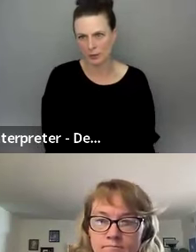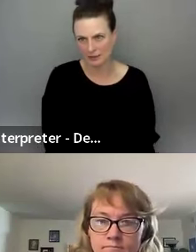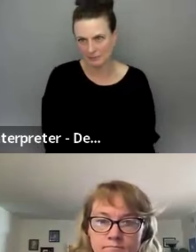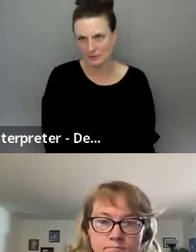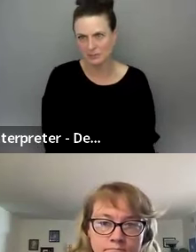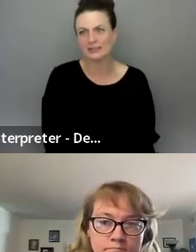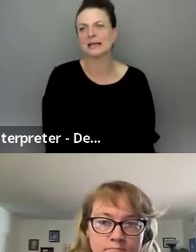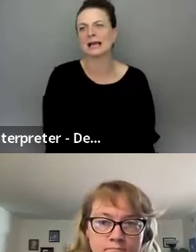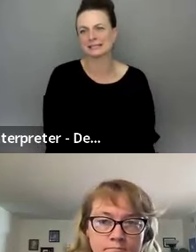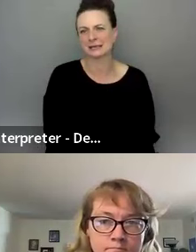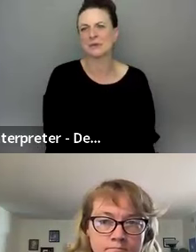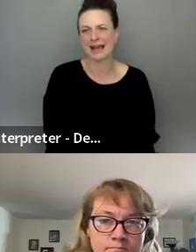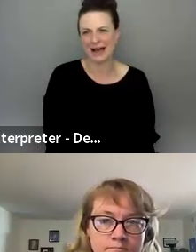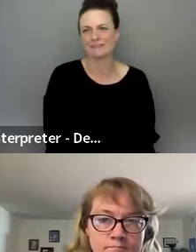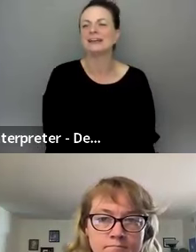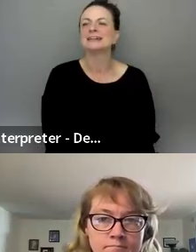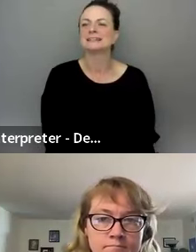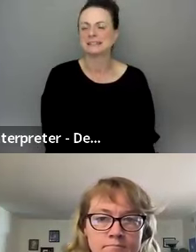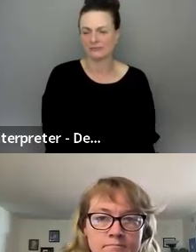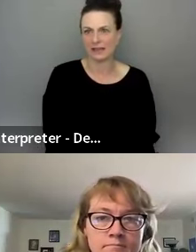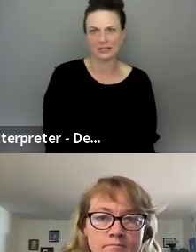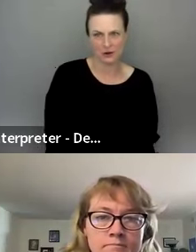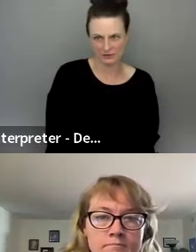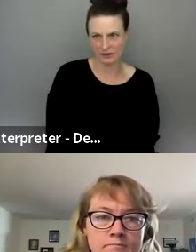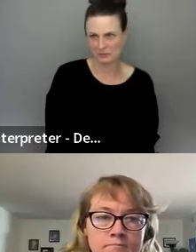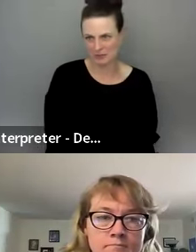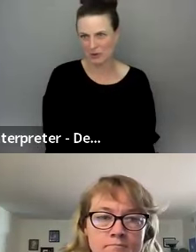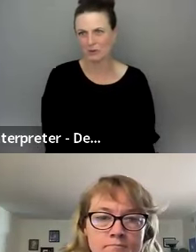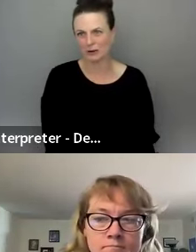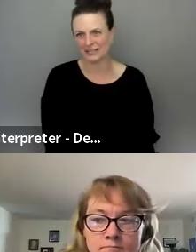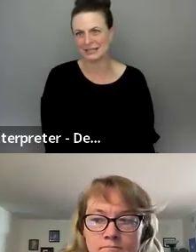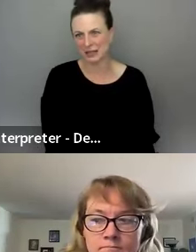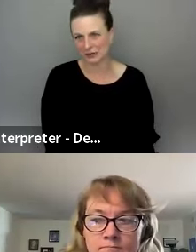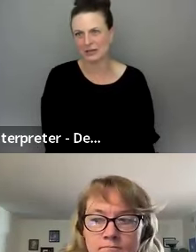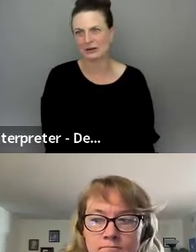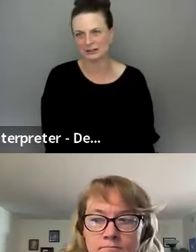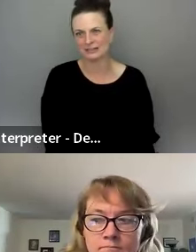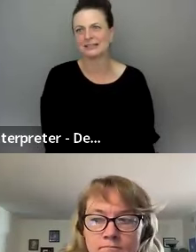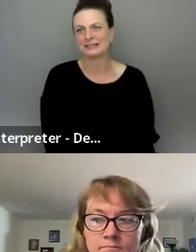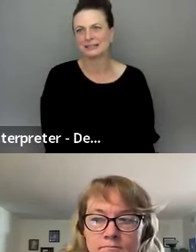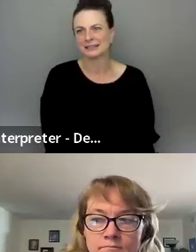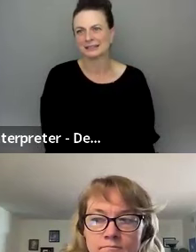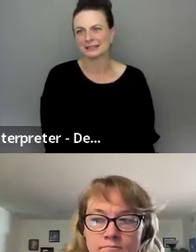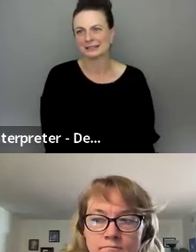separation between them. So it's nice that we have deaf and hard of hearing people working together here.